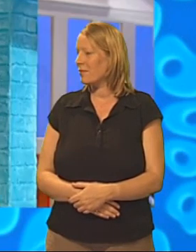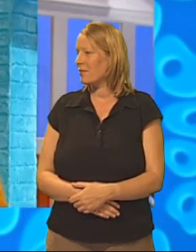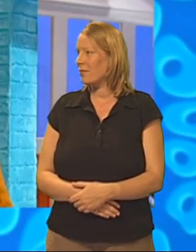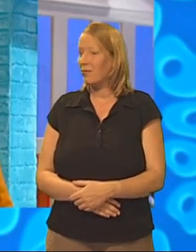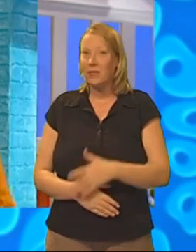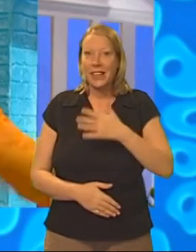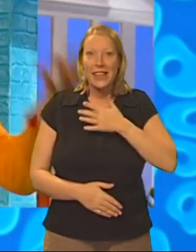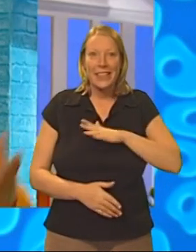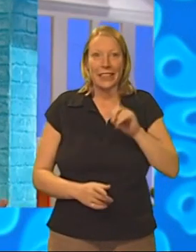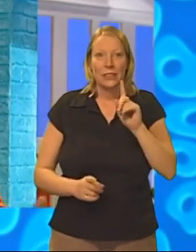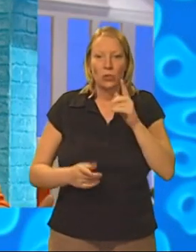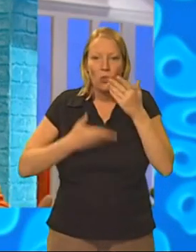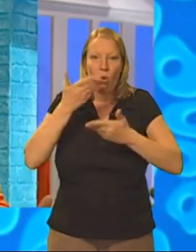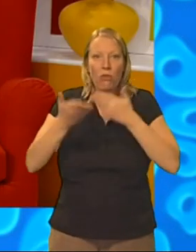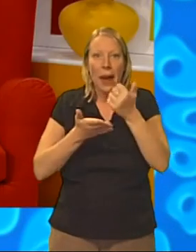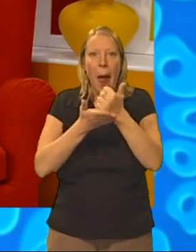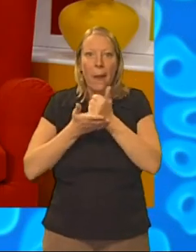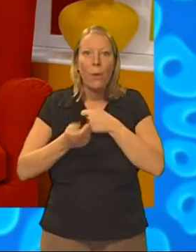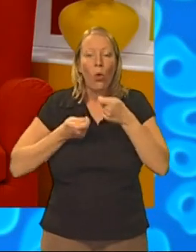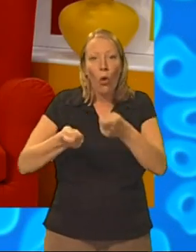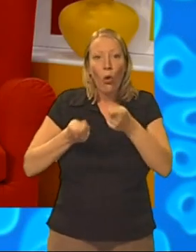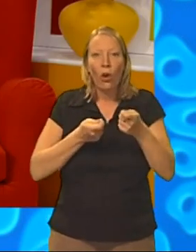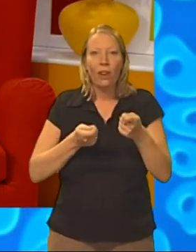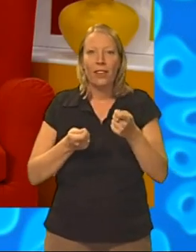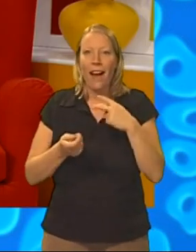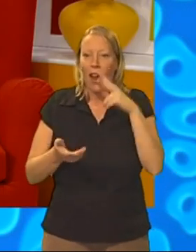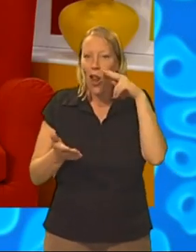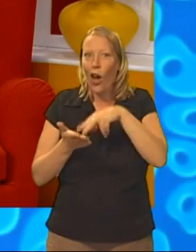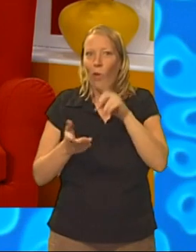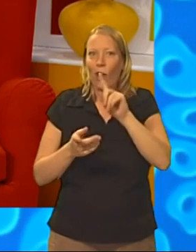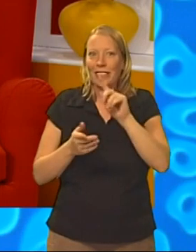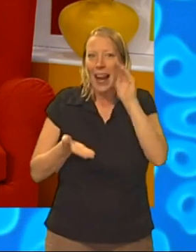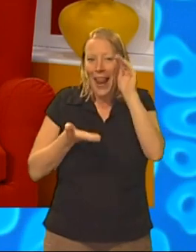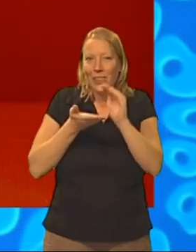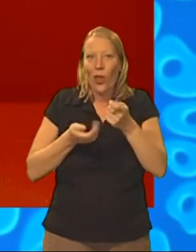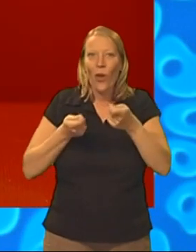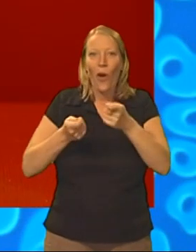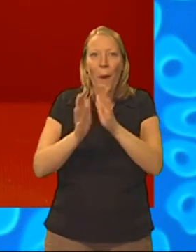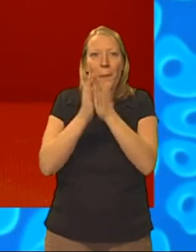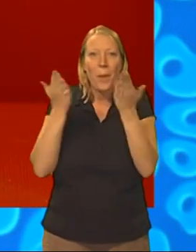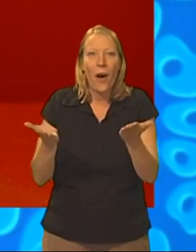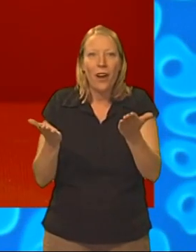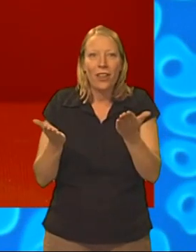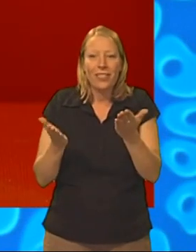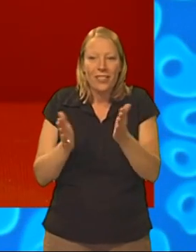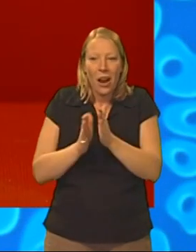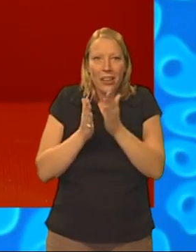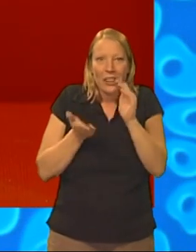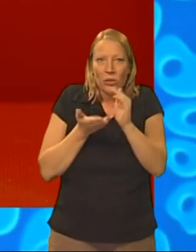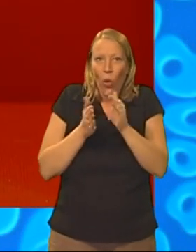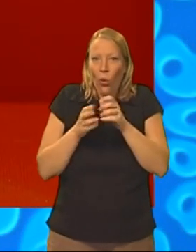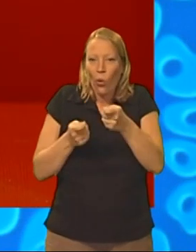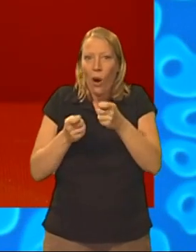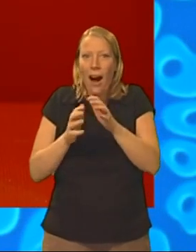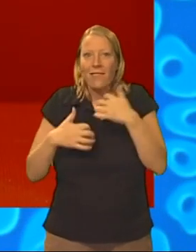We need a story to help us cook. Let's take a look in Little Cook's book. Little Cook's Adventures in the